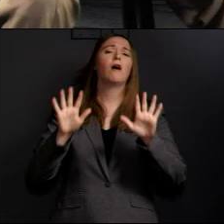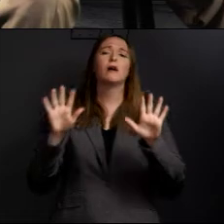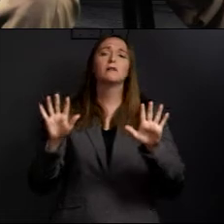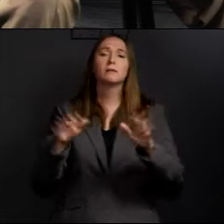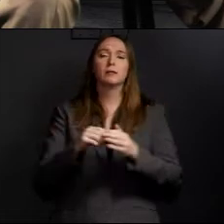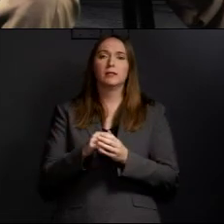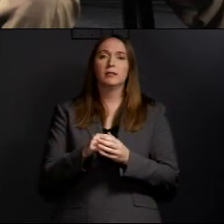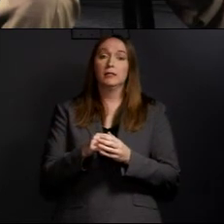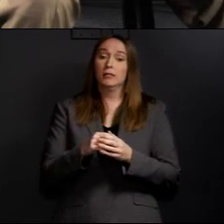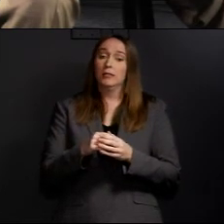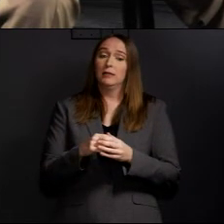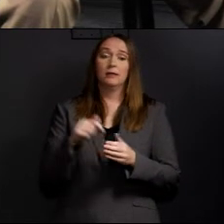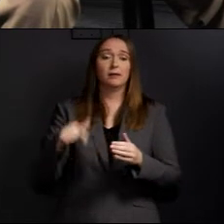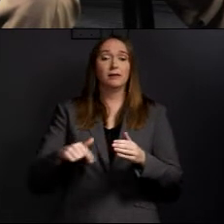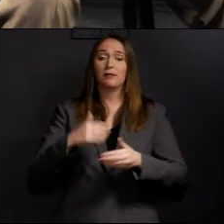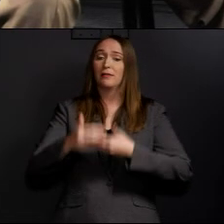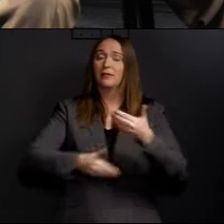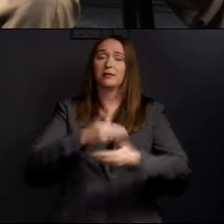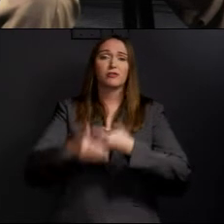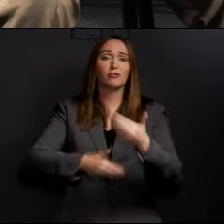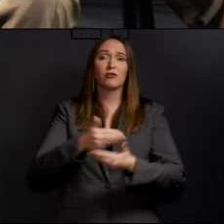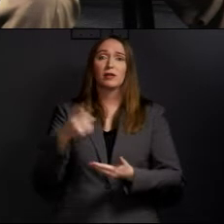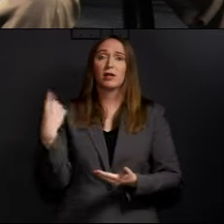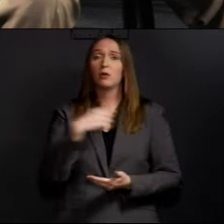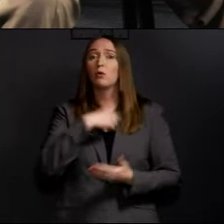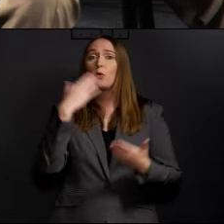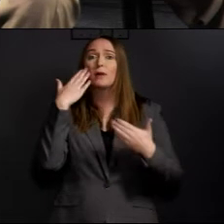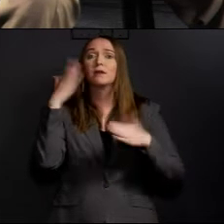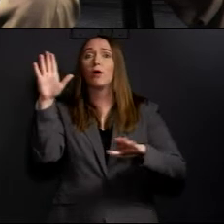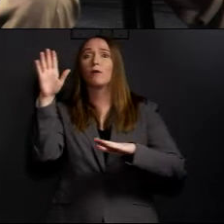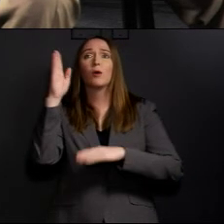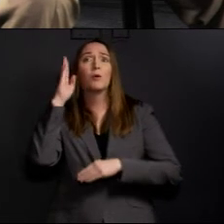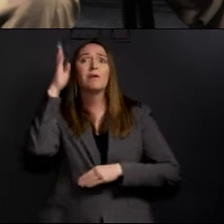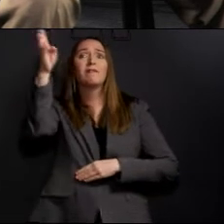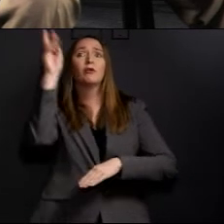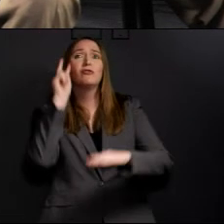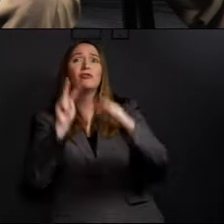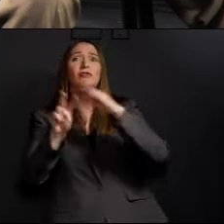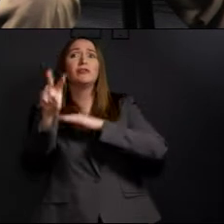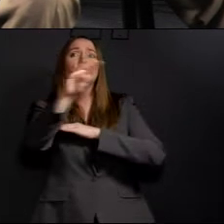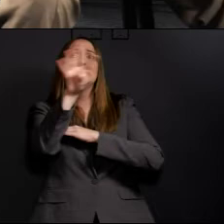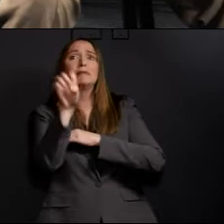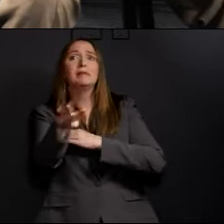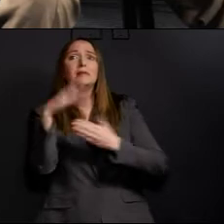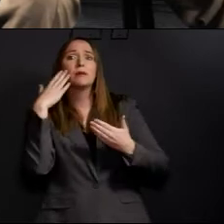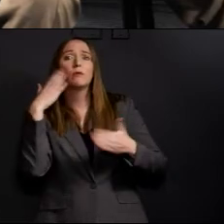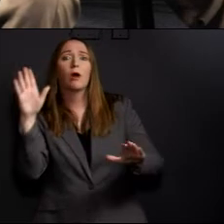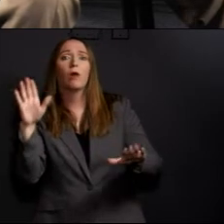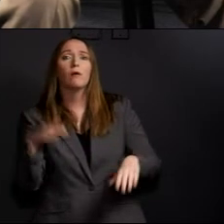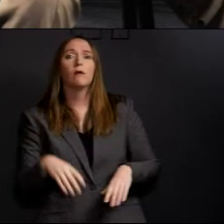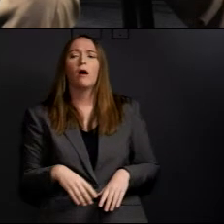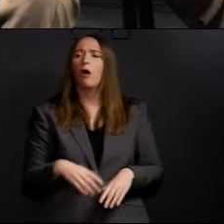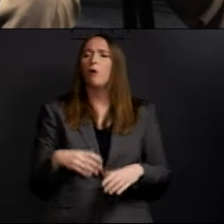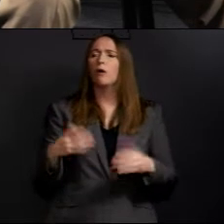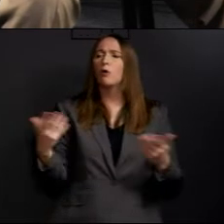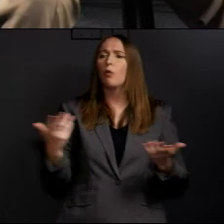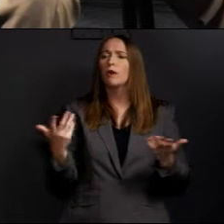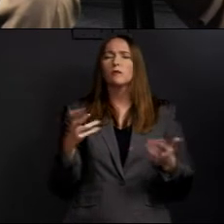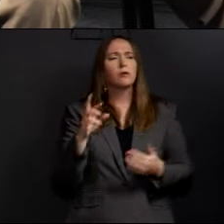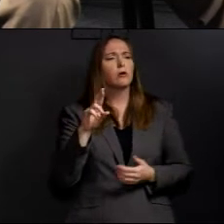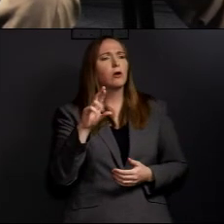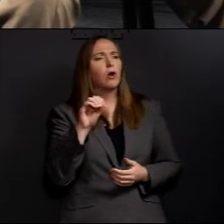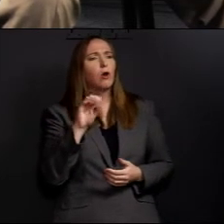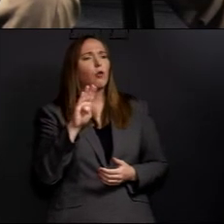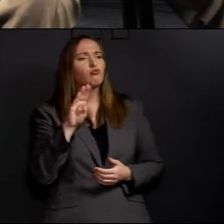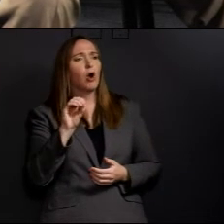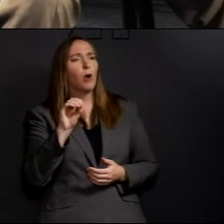how it's going to end, but at least we're all in it together, and Fort Worth knows we're here for them. And we're all working hard. And robocalls, Jeana, might address robocalls that went